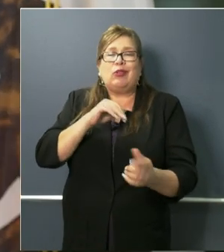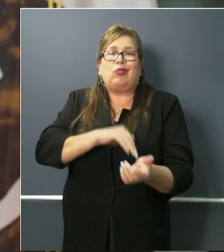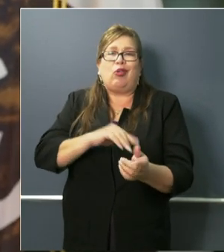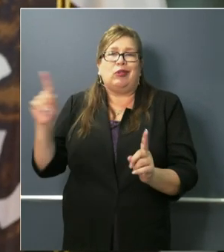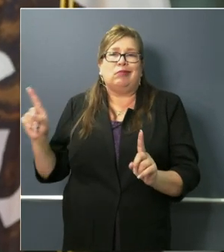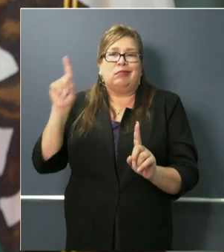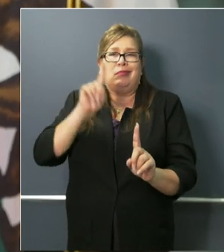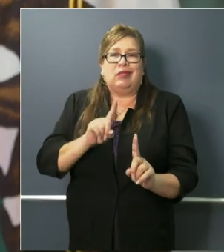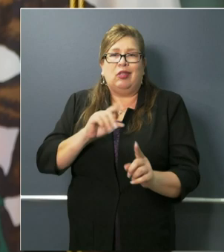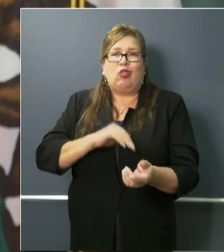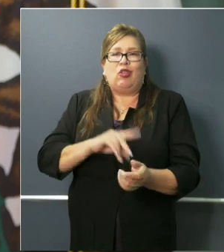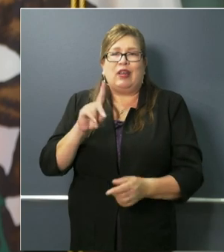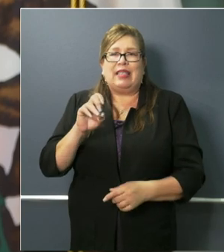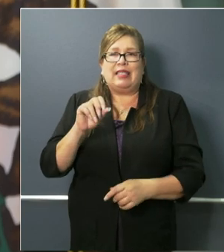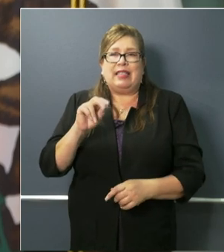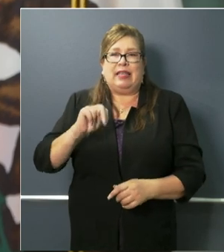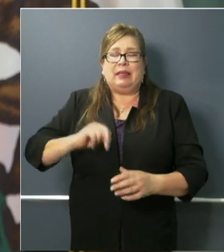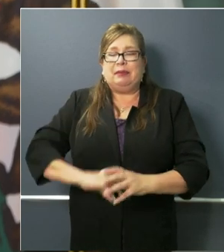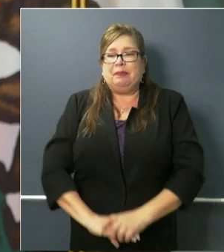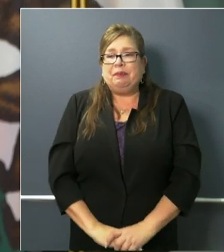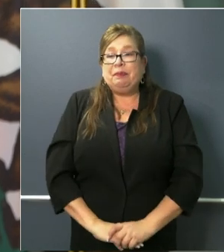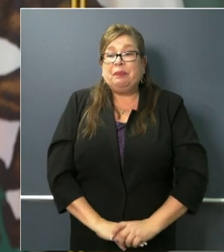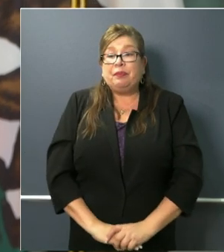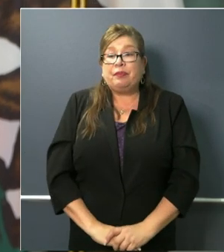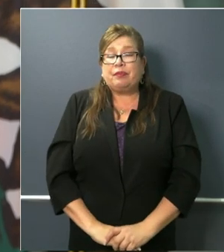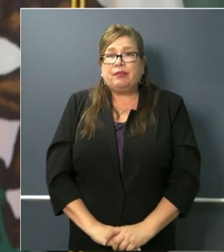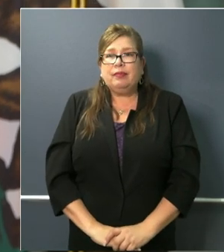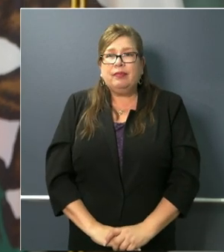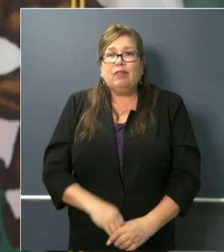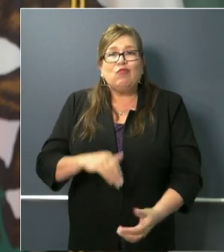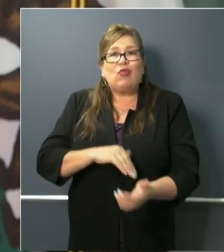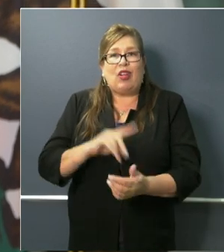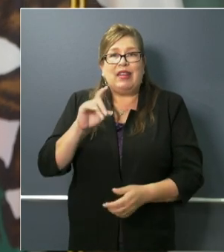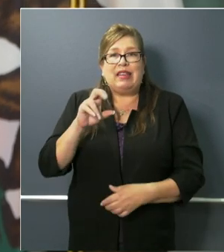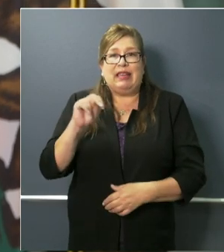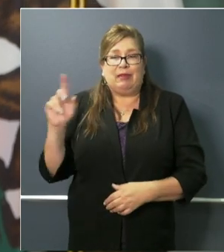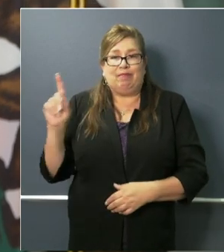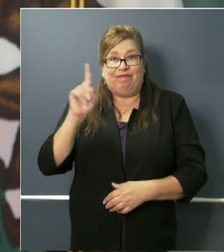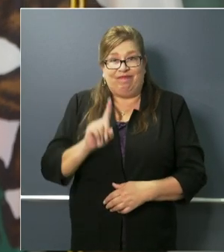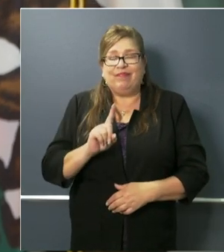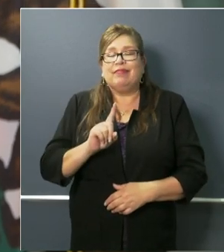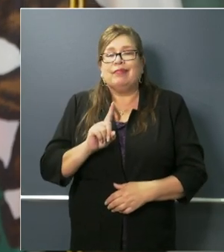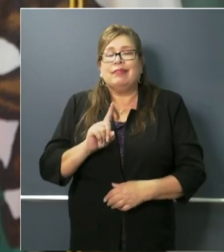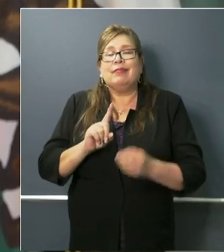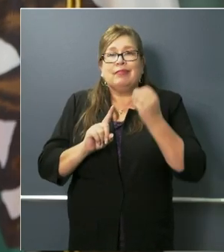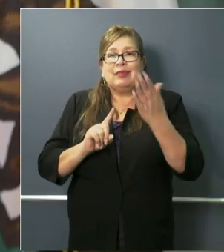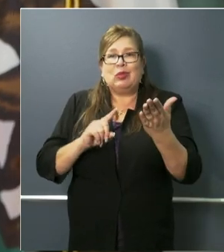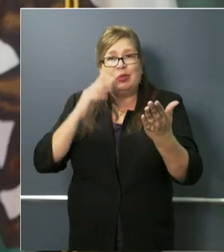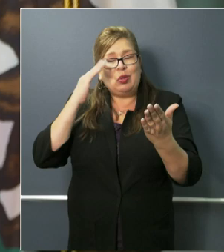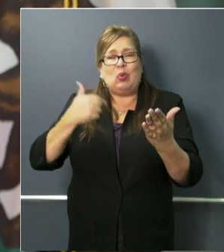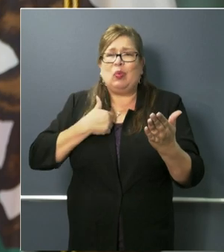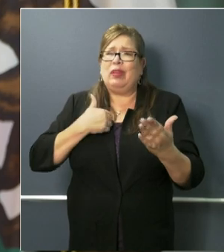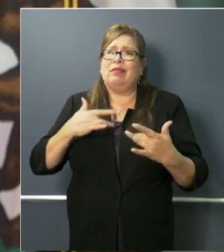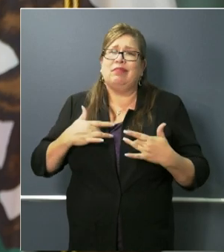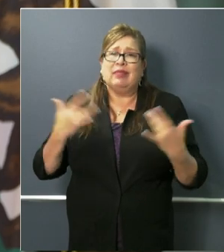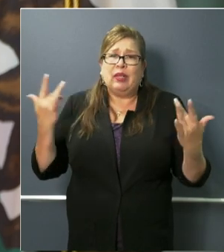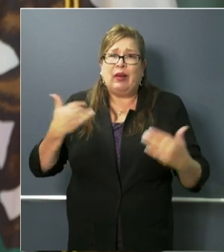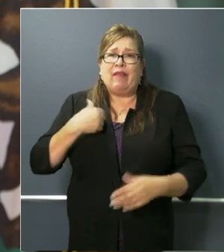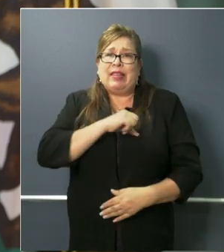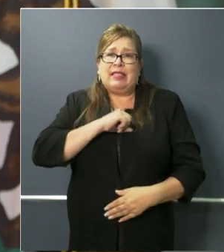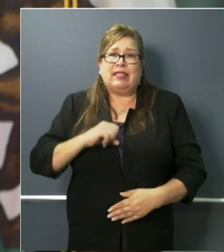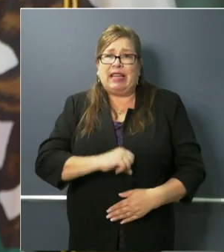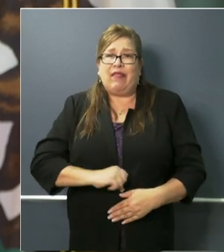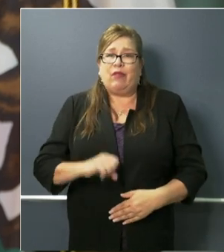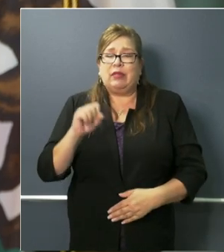thank you for that question we are um very pleased to have stanford medicine included on the testing task force uh